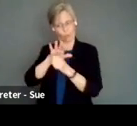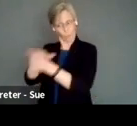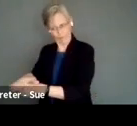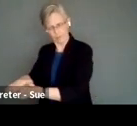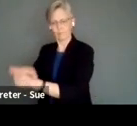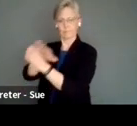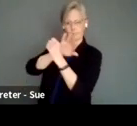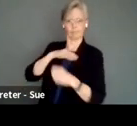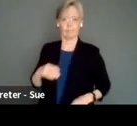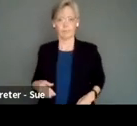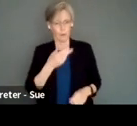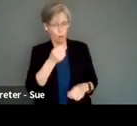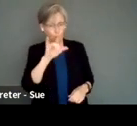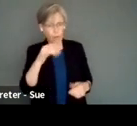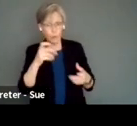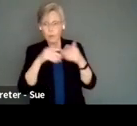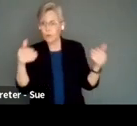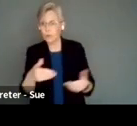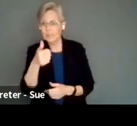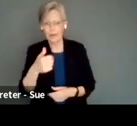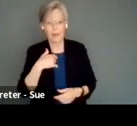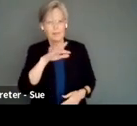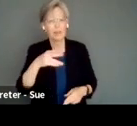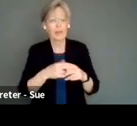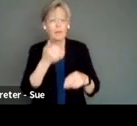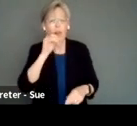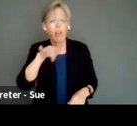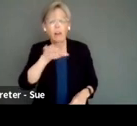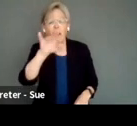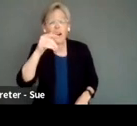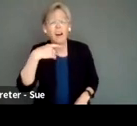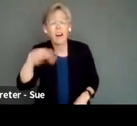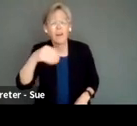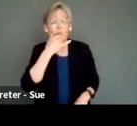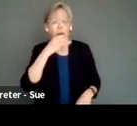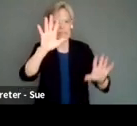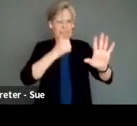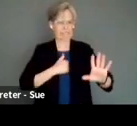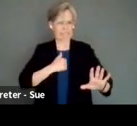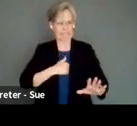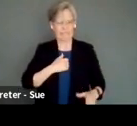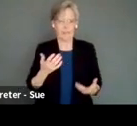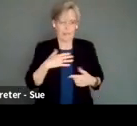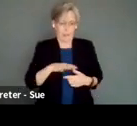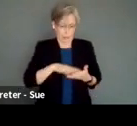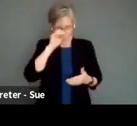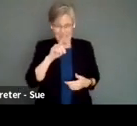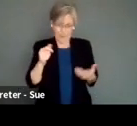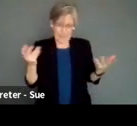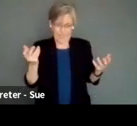Holly, did you want to introduce yourself? I'm sorry, I spelled your name wrongly. Sorry about that. It's my learning disabilities.